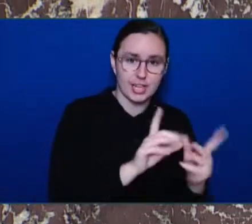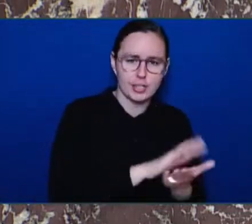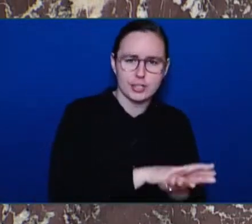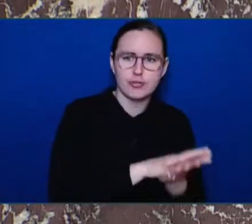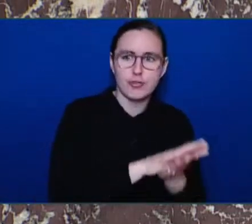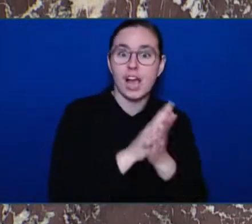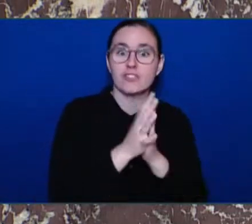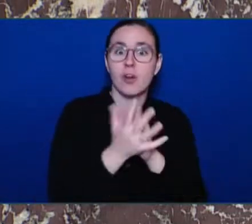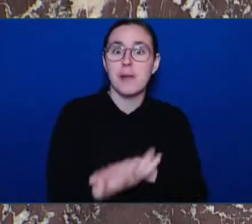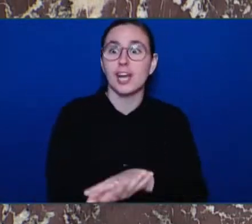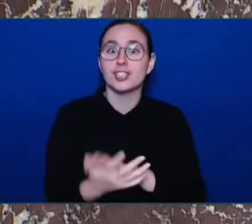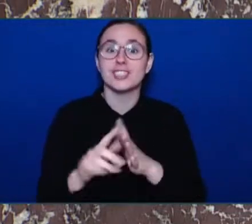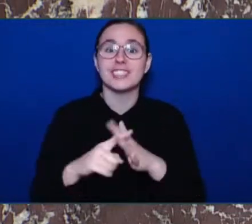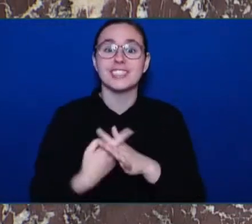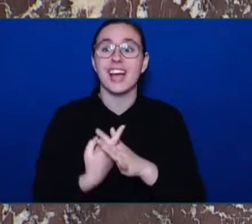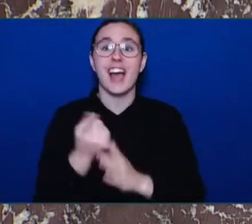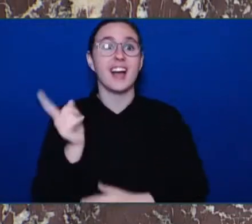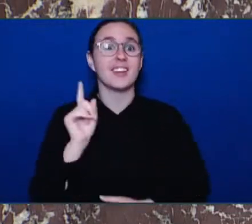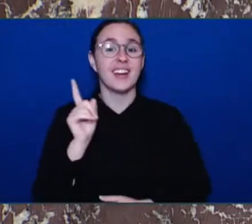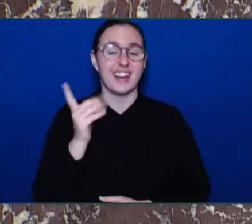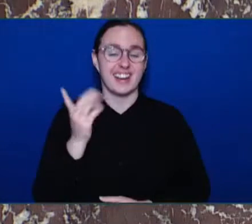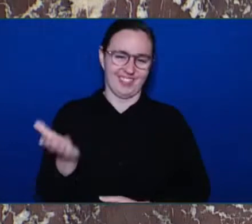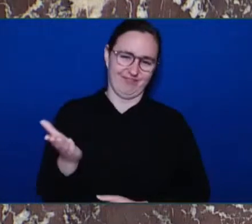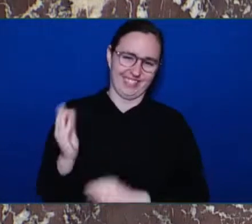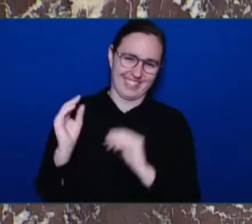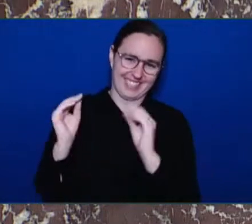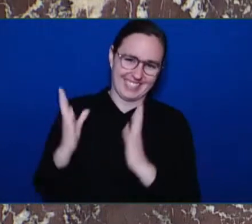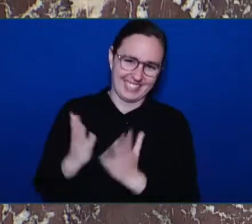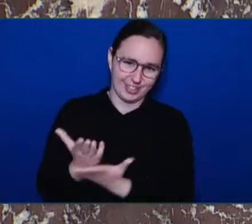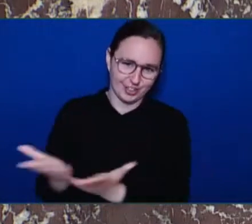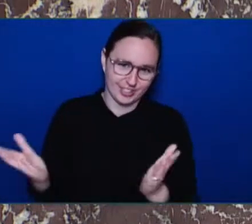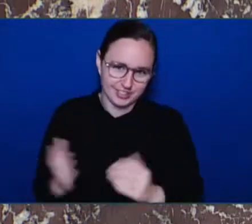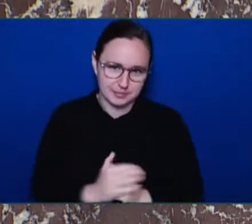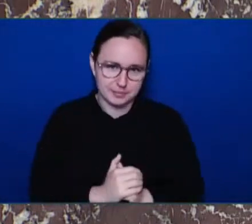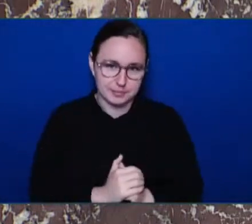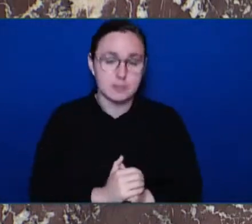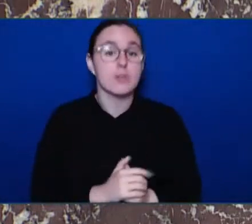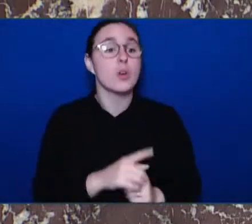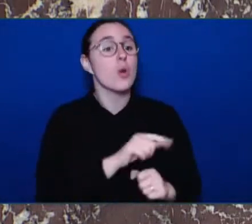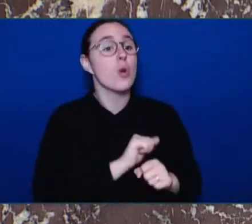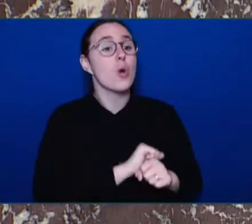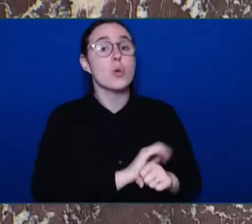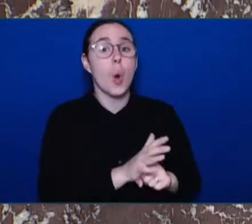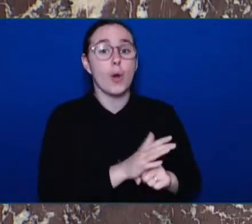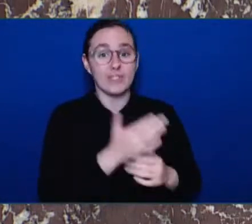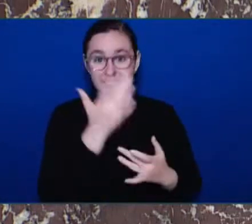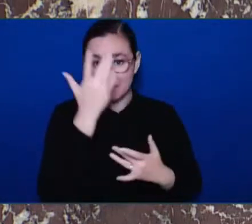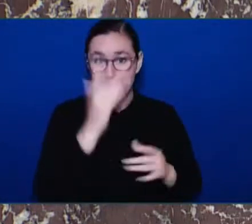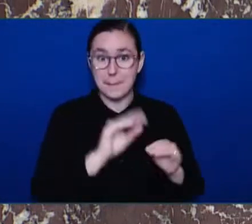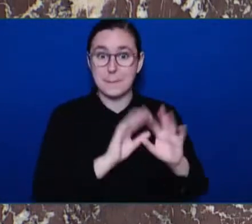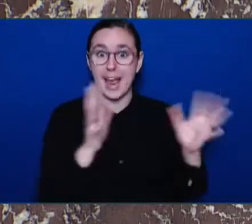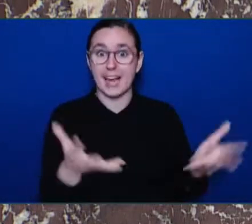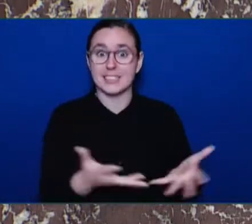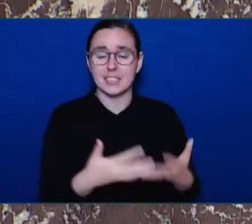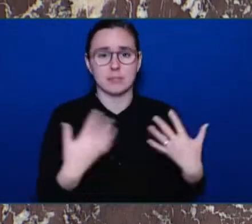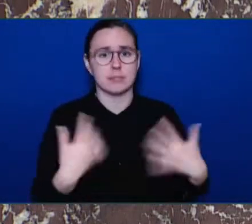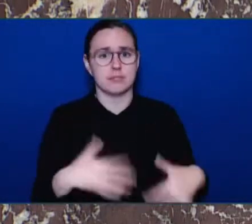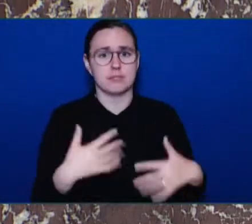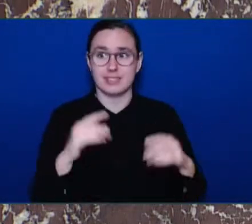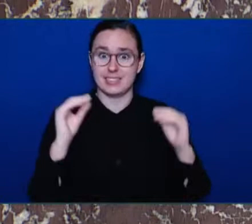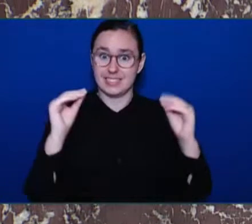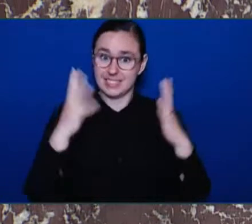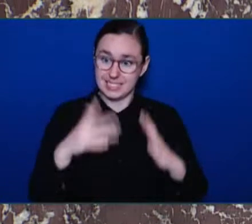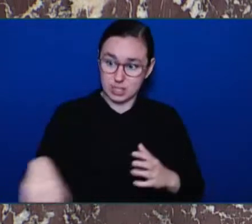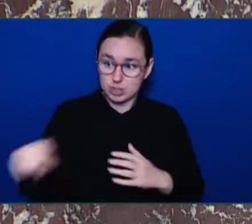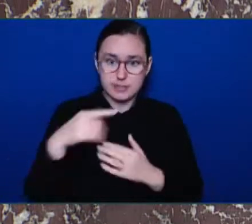the COVID-19 pandemic, teachers were key in transforming education across the province. In particular, they transformed